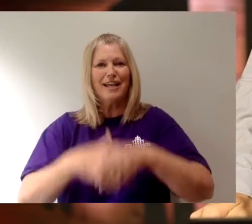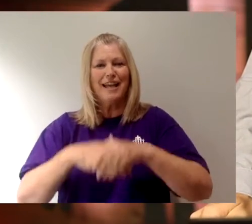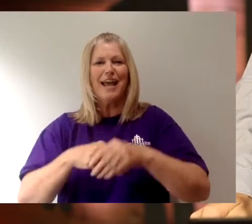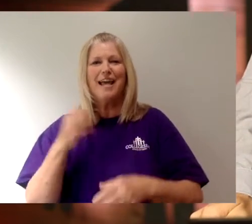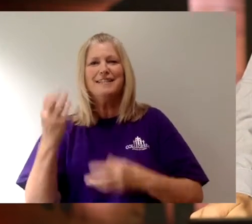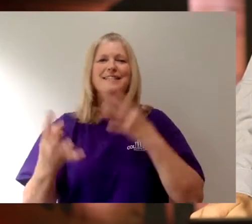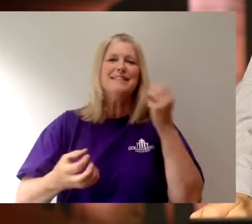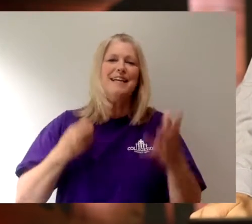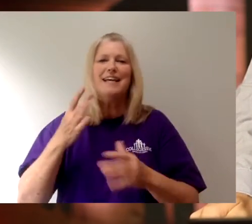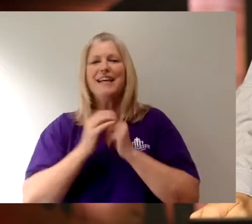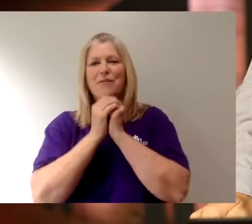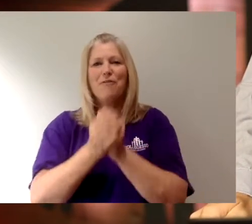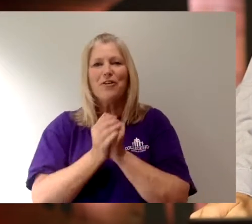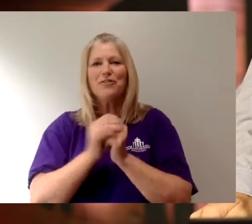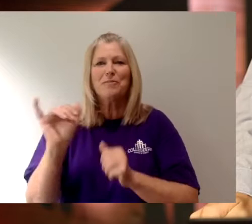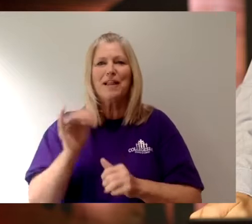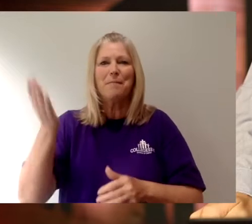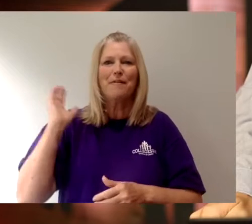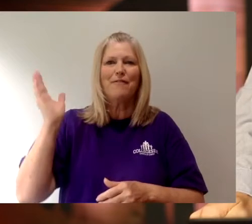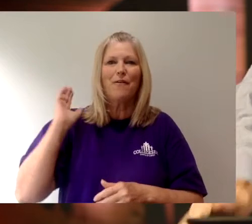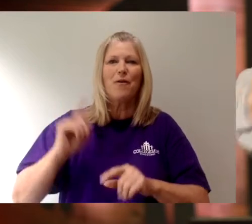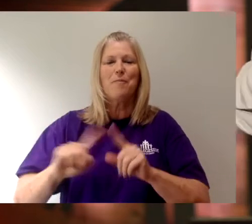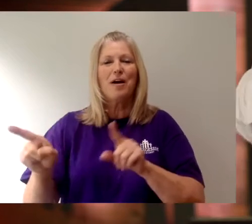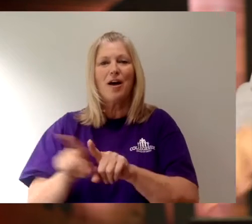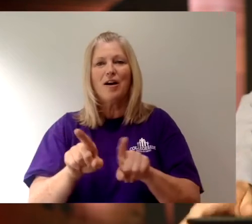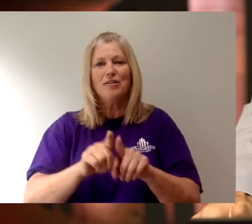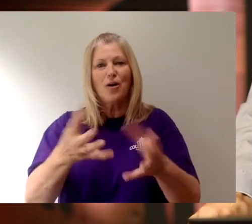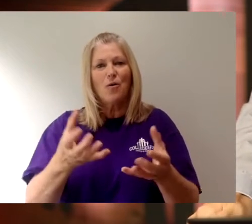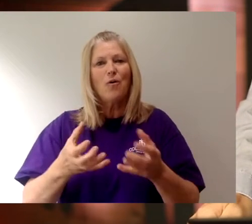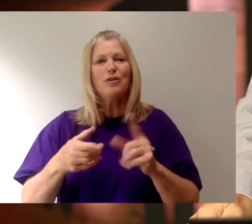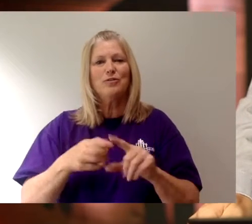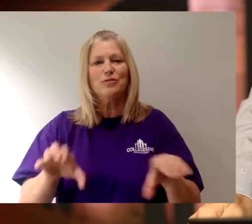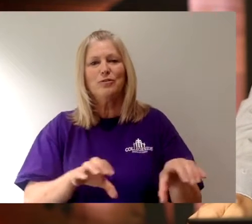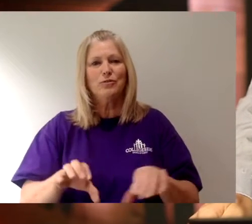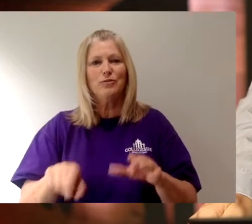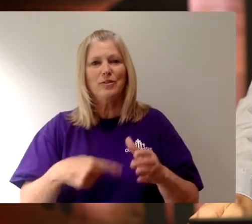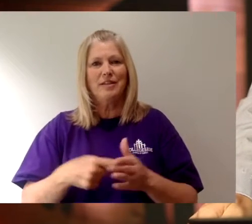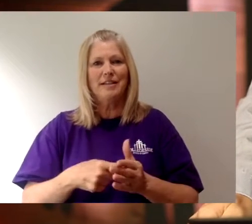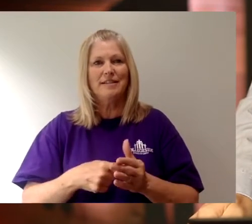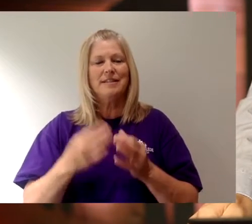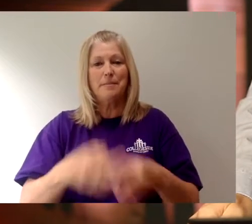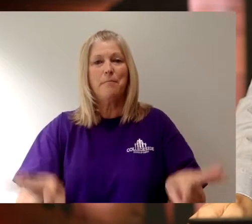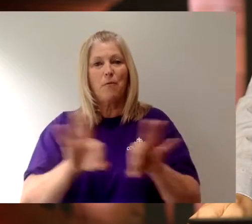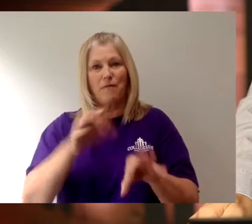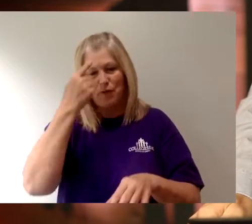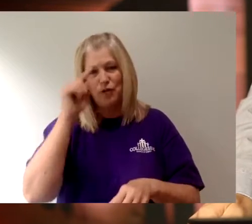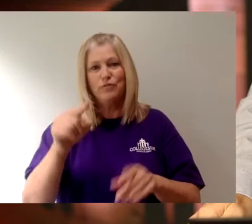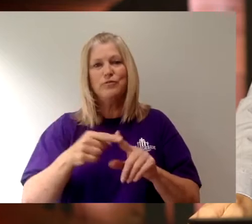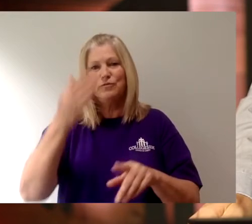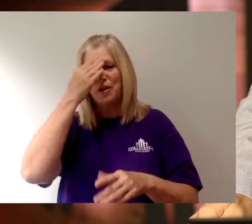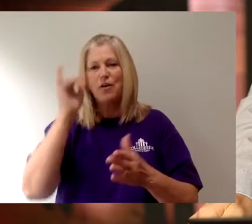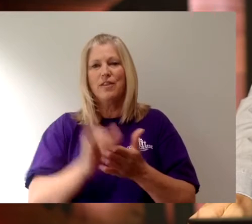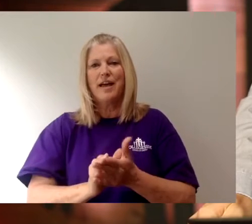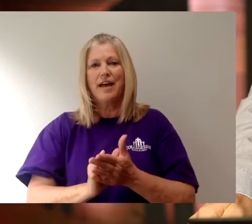worshiping together the way we did. But we also want to explore this opportunity. So I think it's important for you to know that. Before